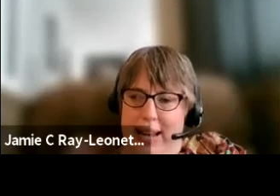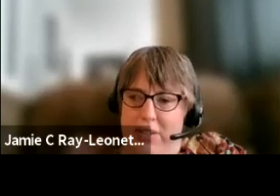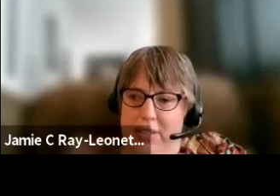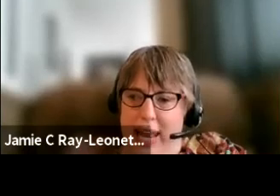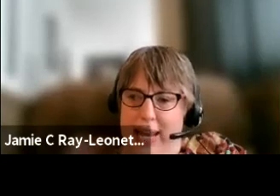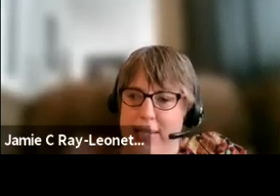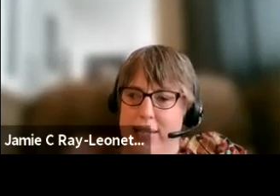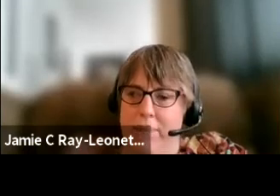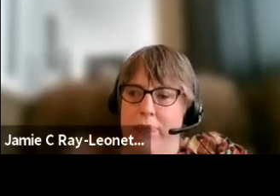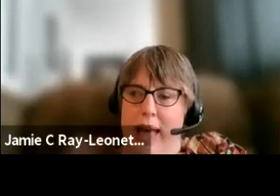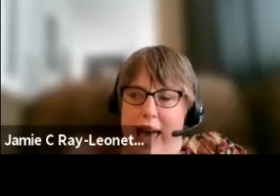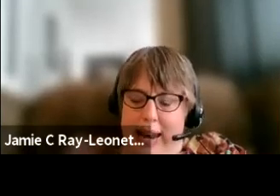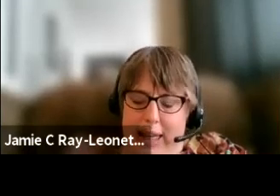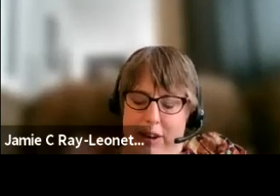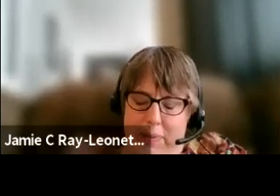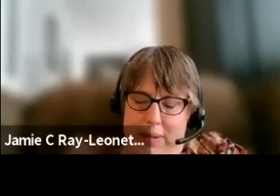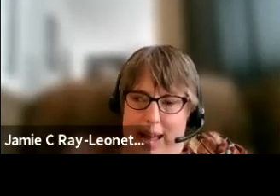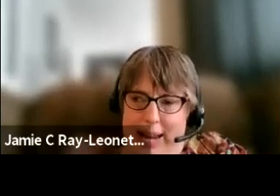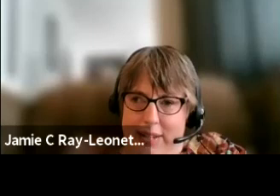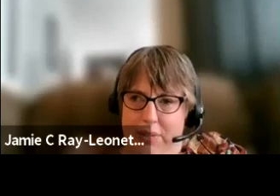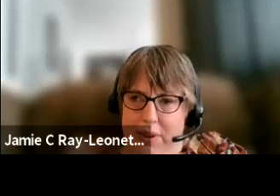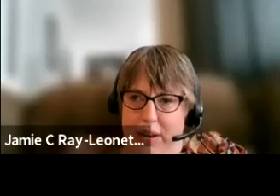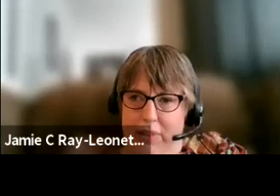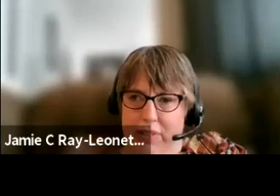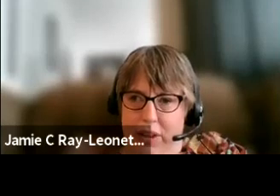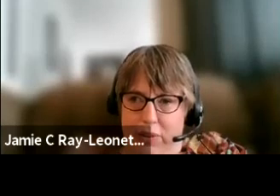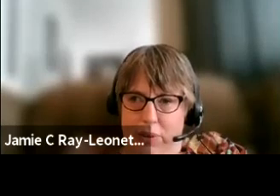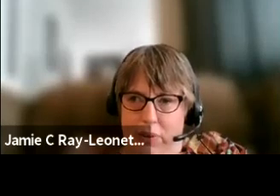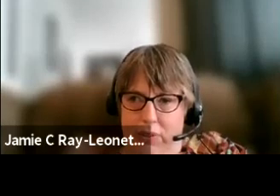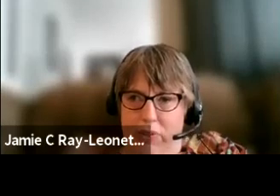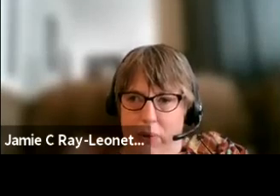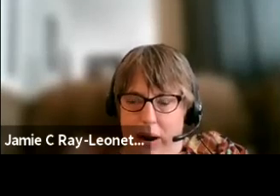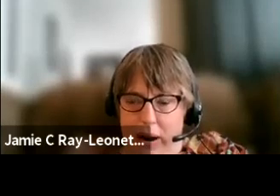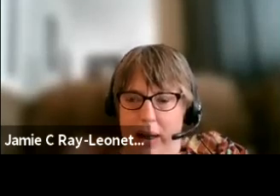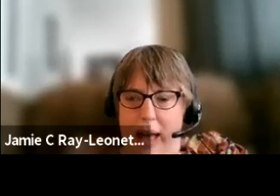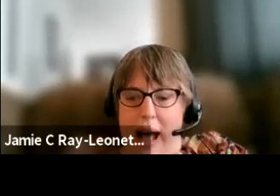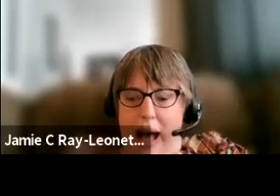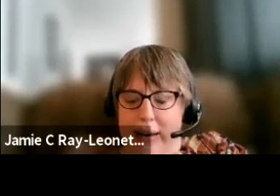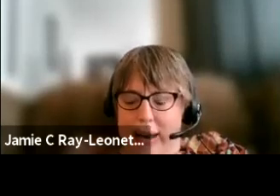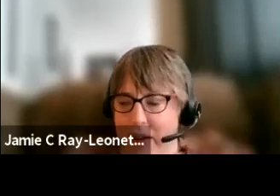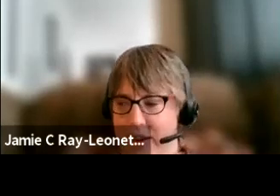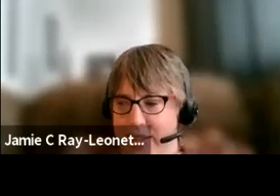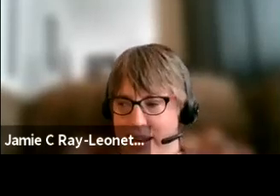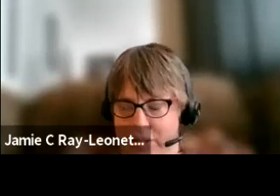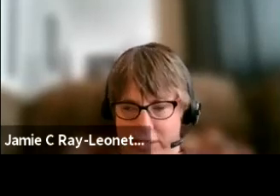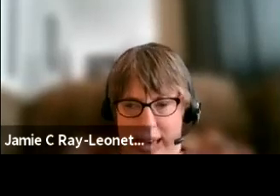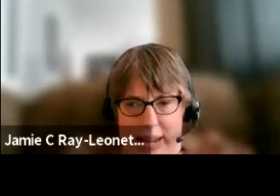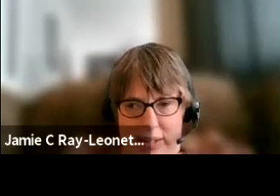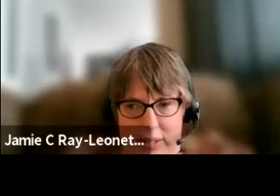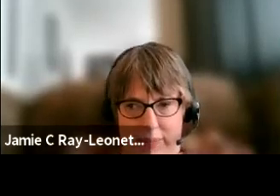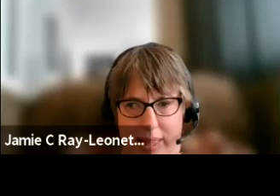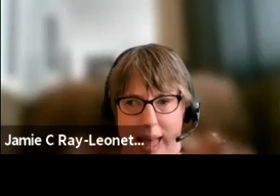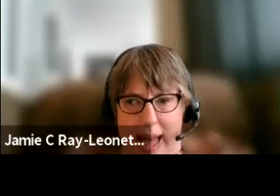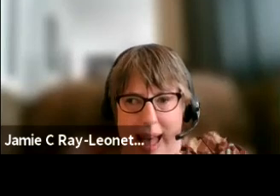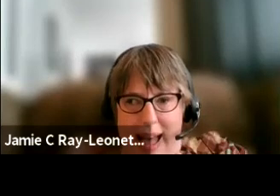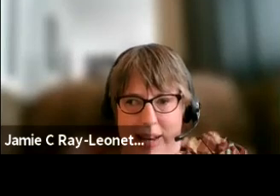residential settings. And another was a heightened scrutiny review tool for non-residential settings.